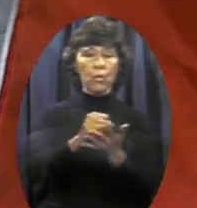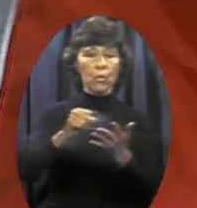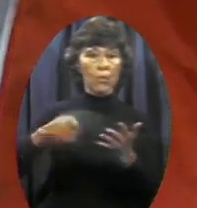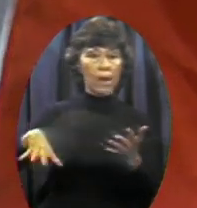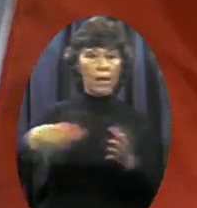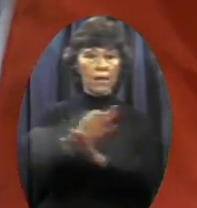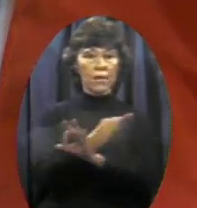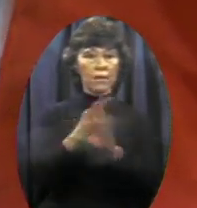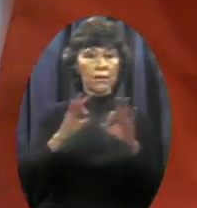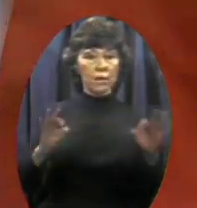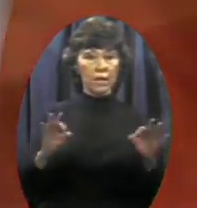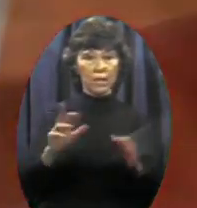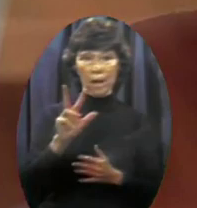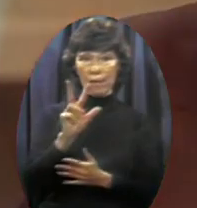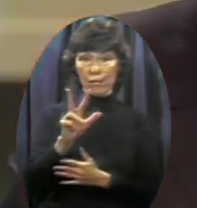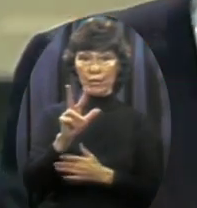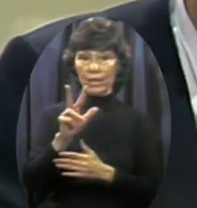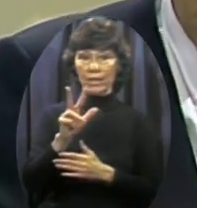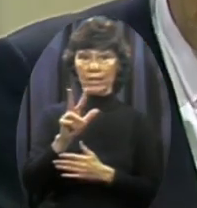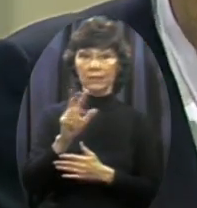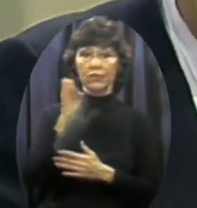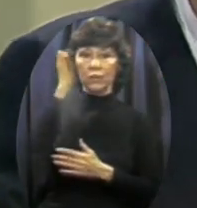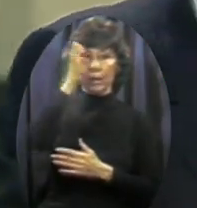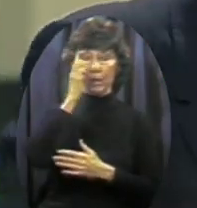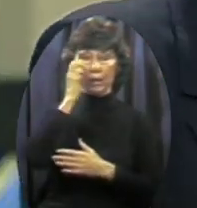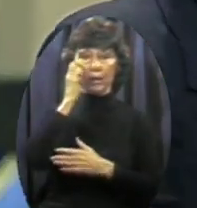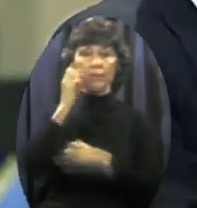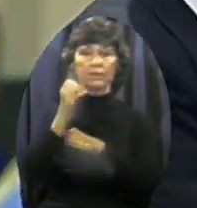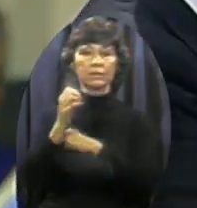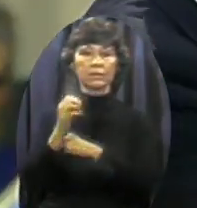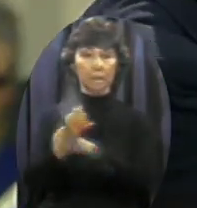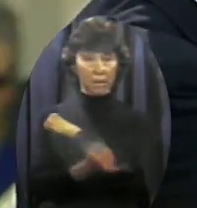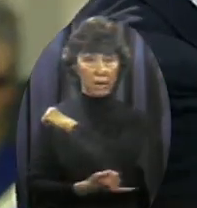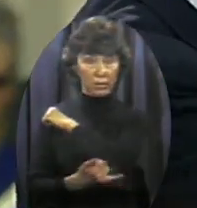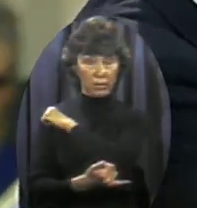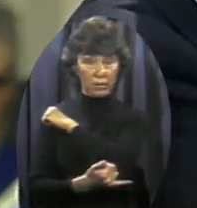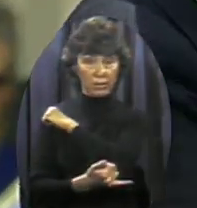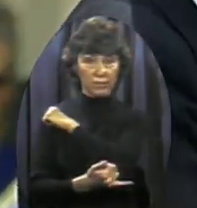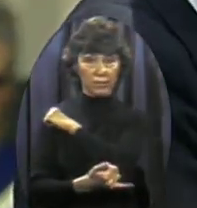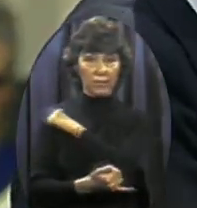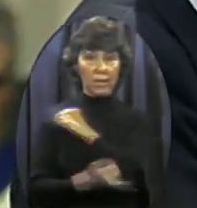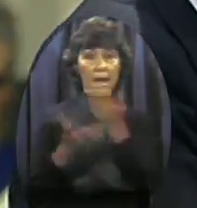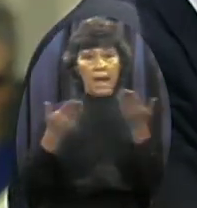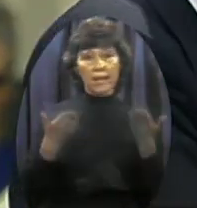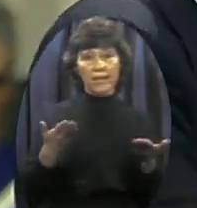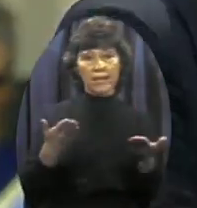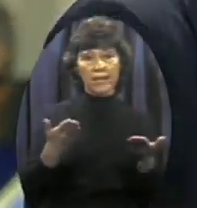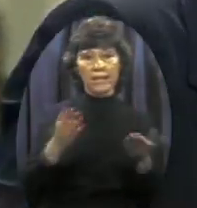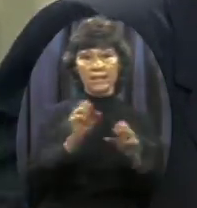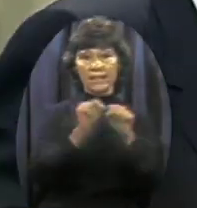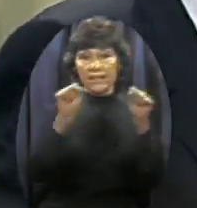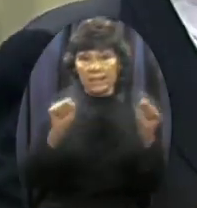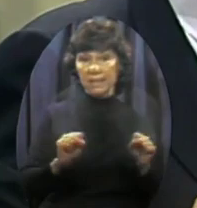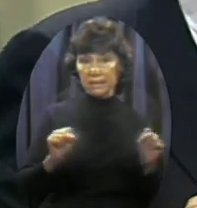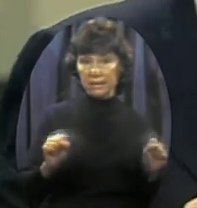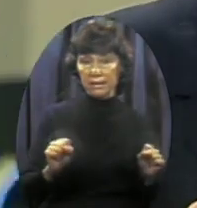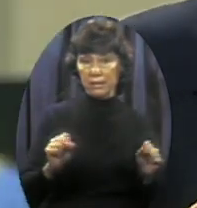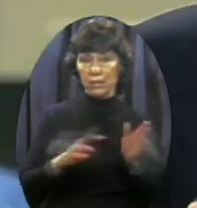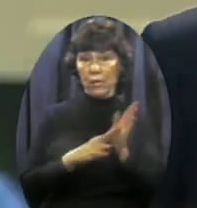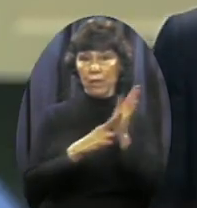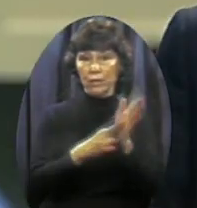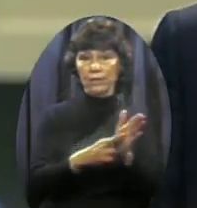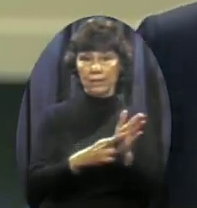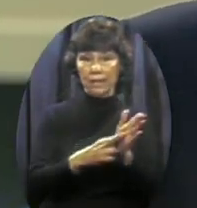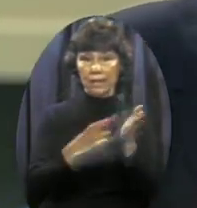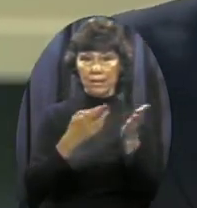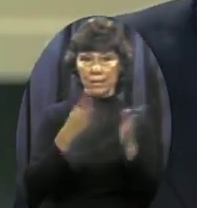Estonia, Lithuania And Latvia And this system represented by this flag Has forced psychiatrists